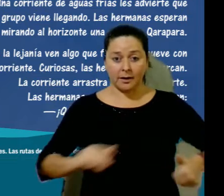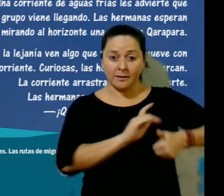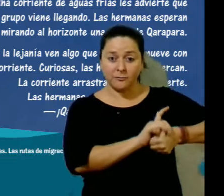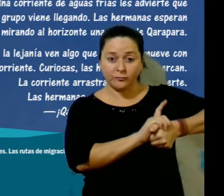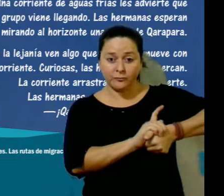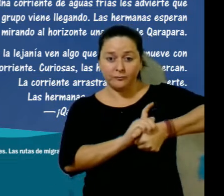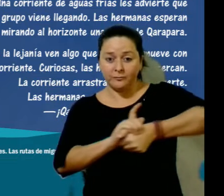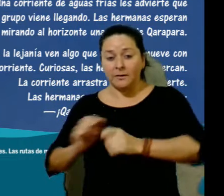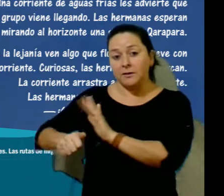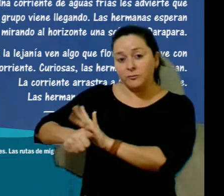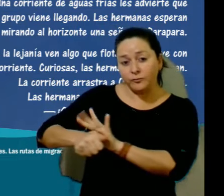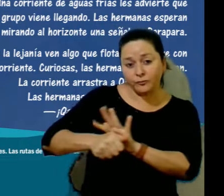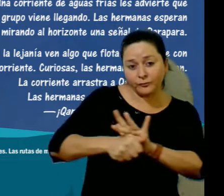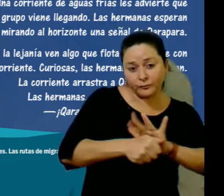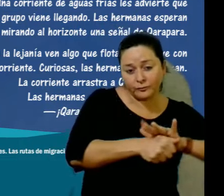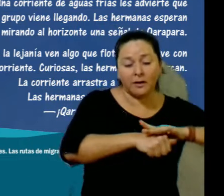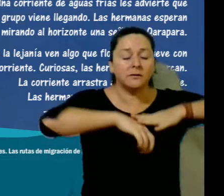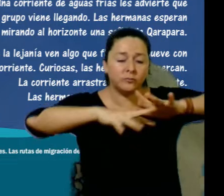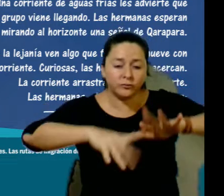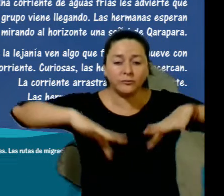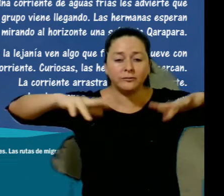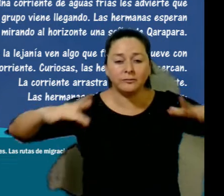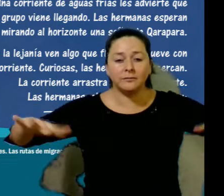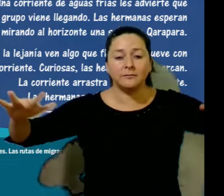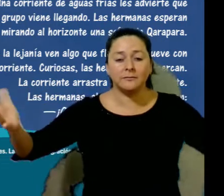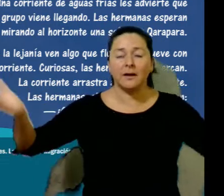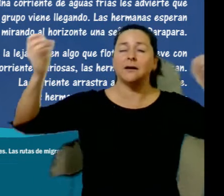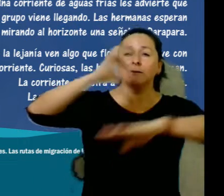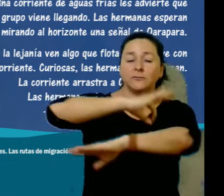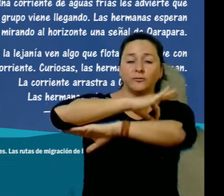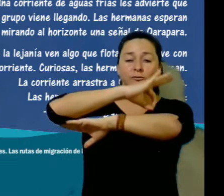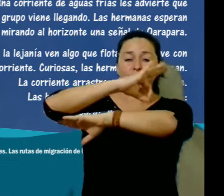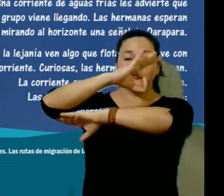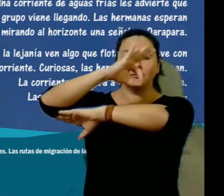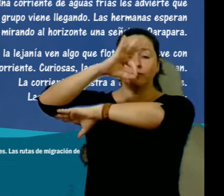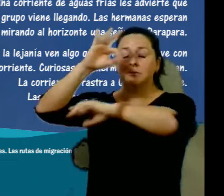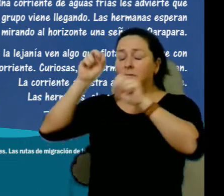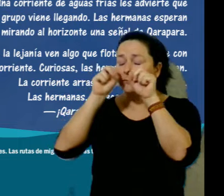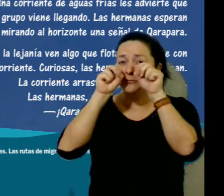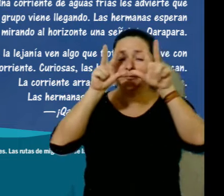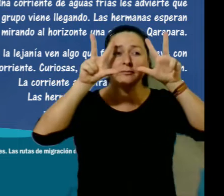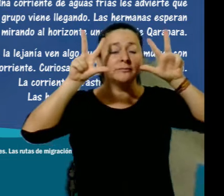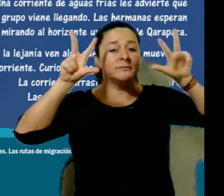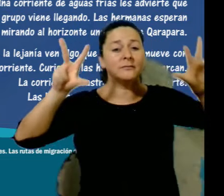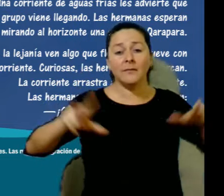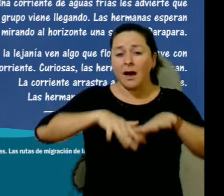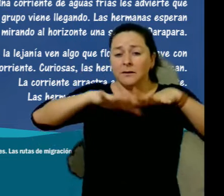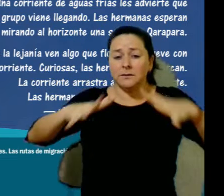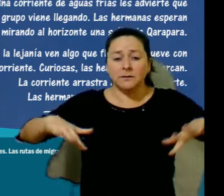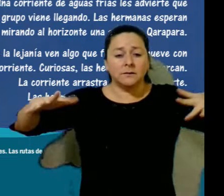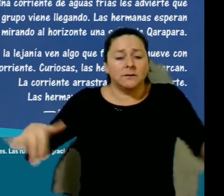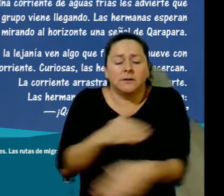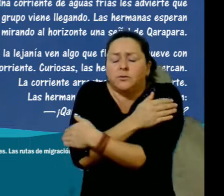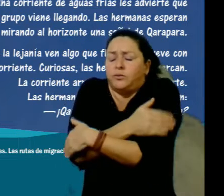Midas and Honu are watching the sun rise and waiting in the middle of the bay. A cold current of water announces the arrival